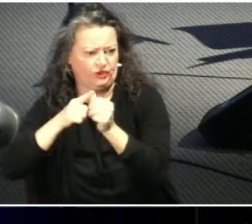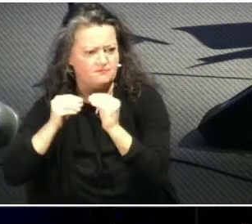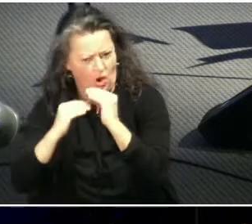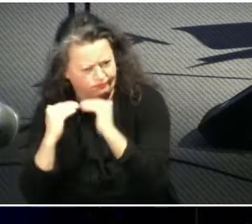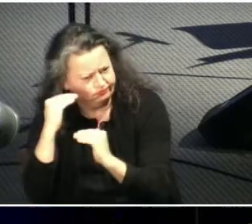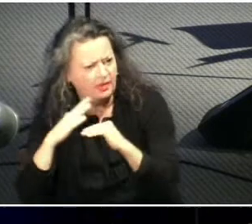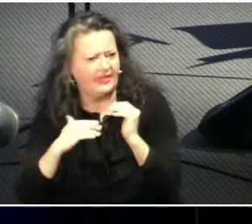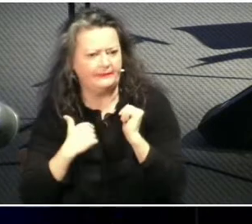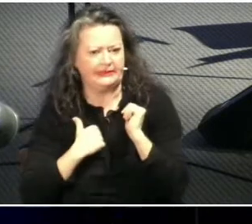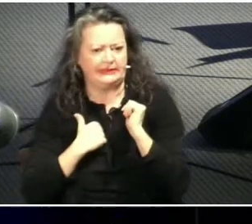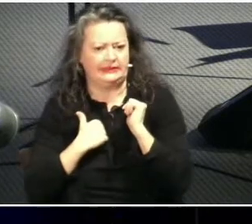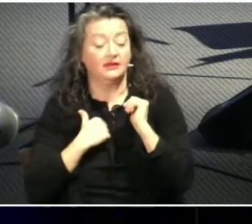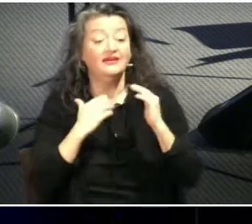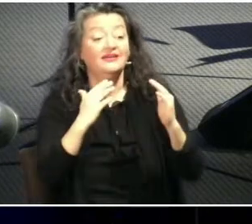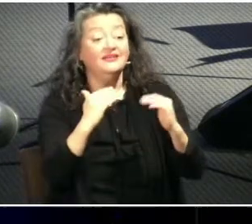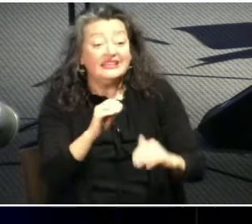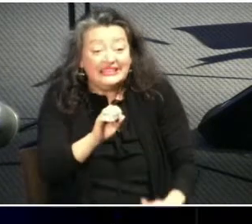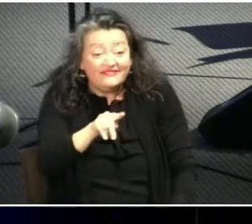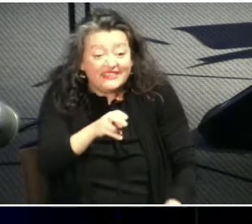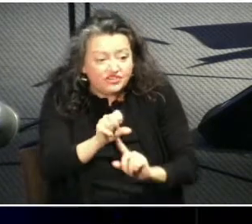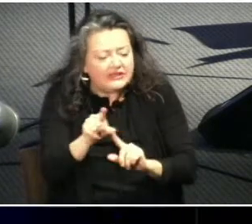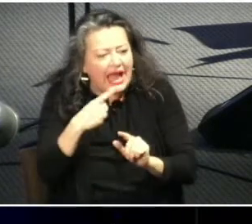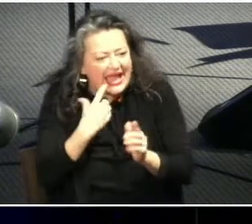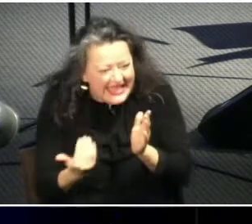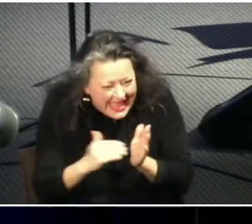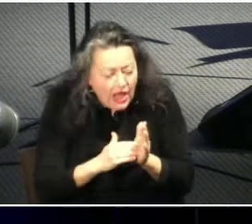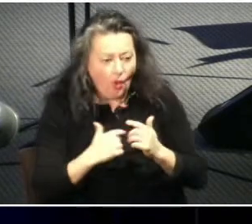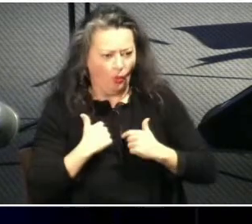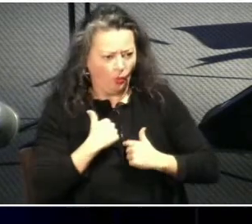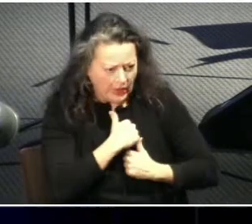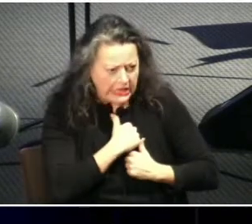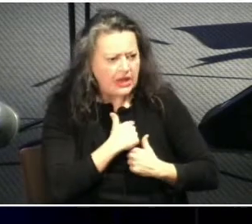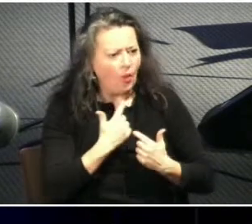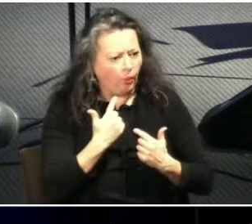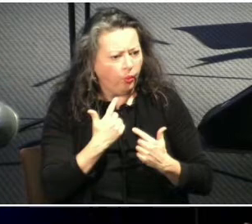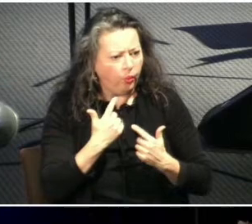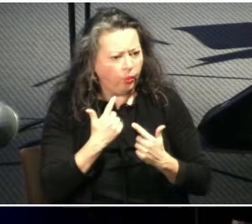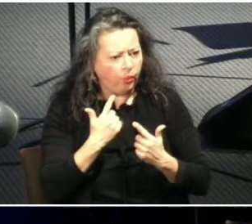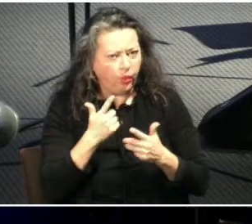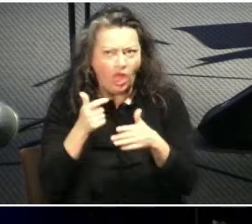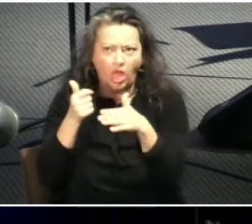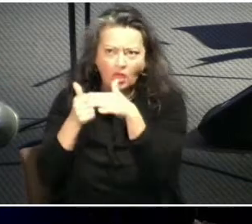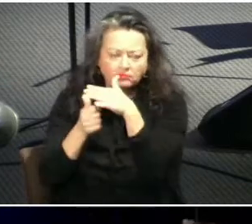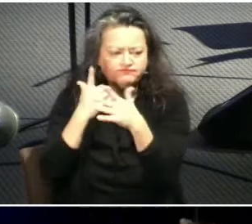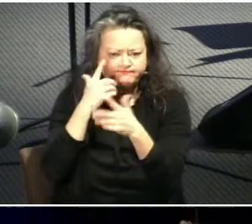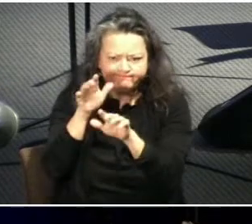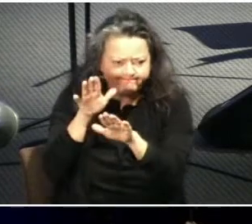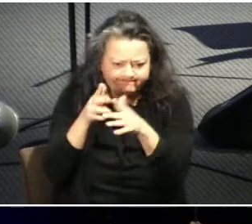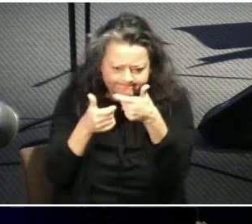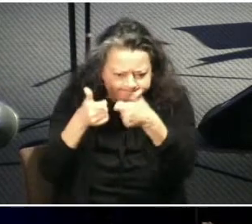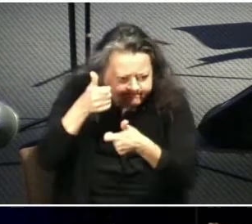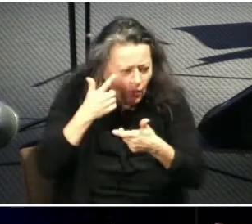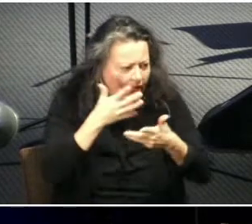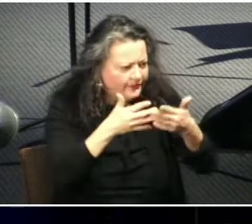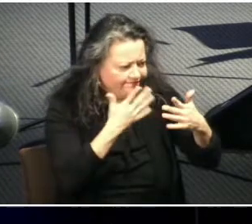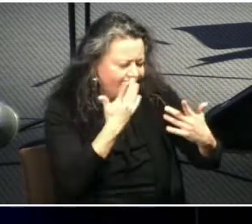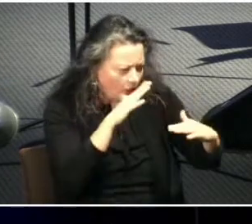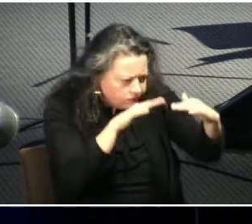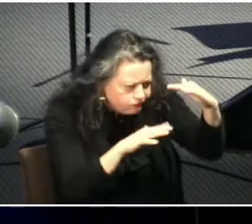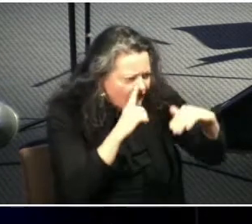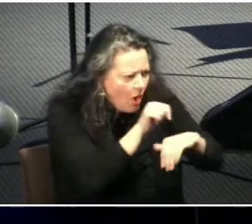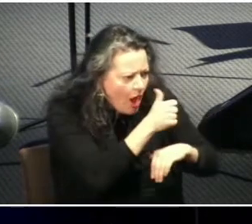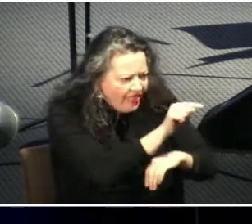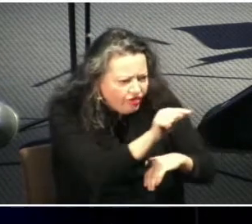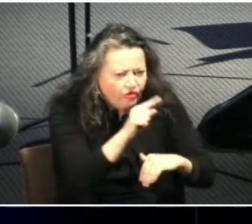he says to submit to one another out of reverence for christ so i think we have to take everything in context of and